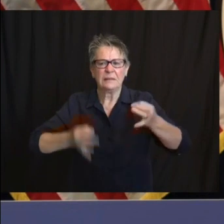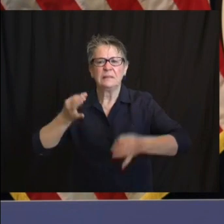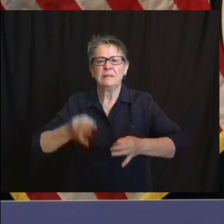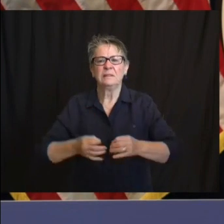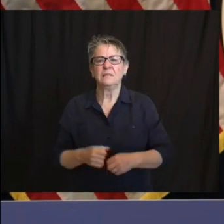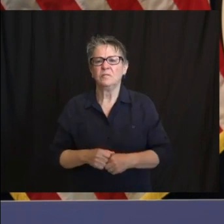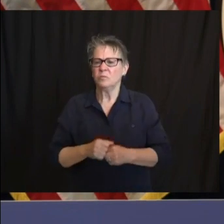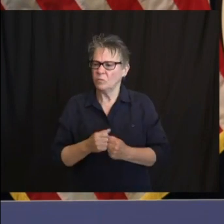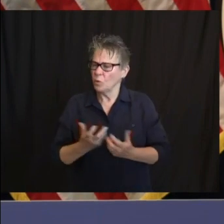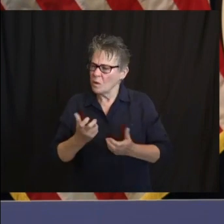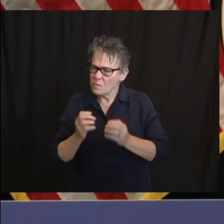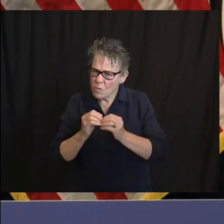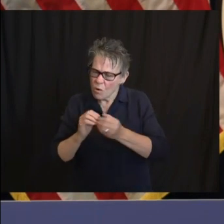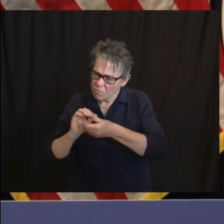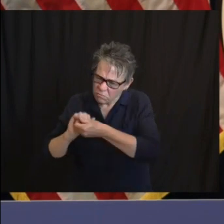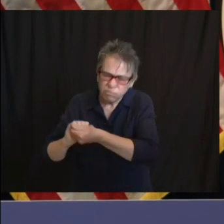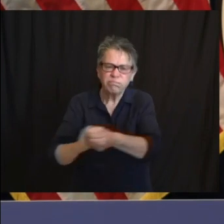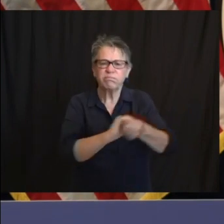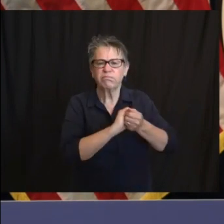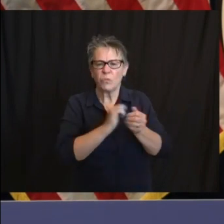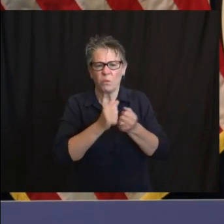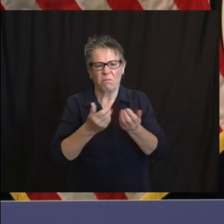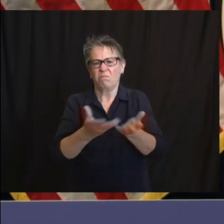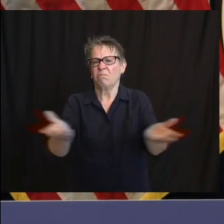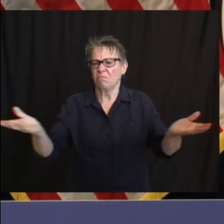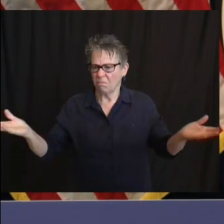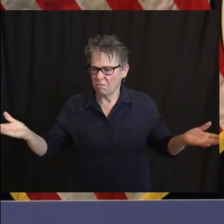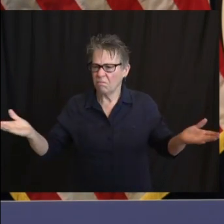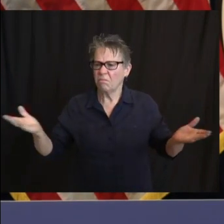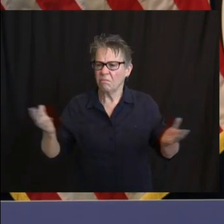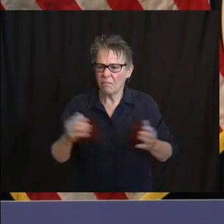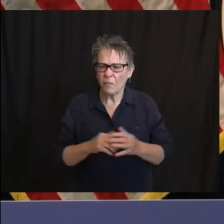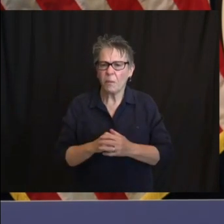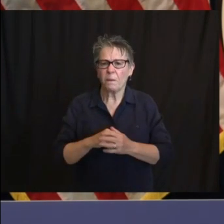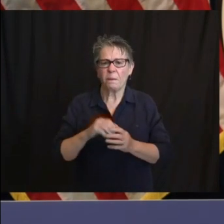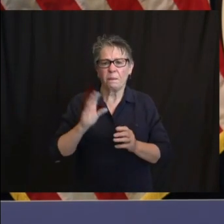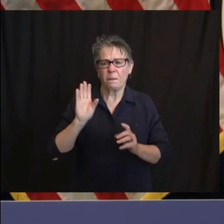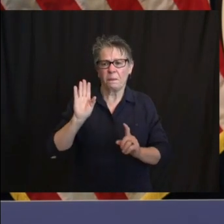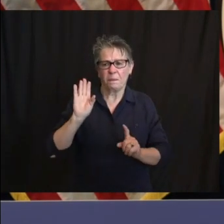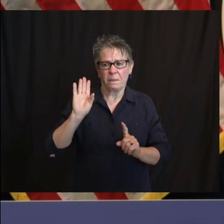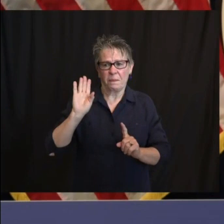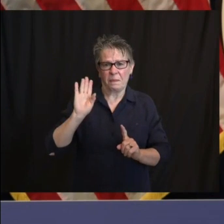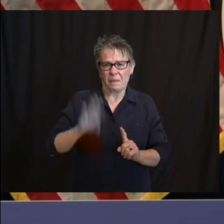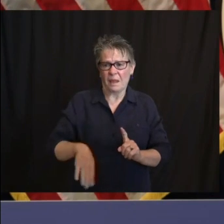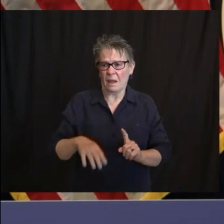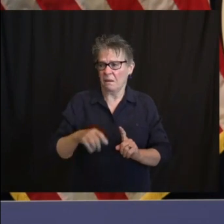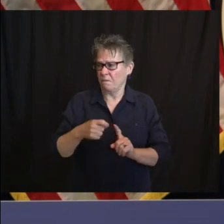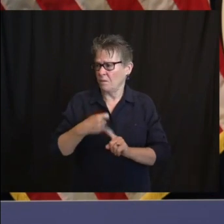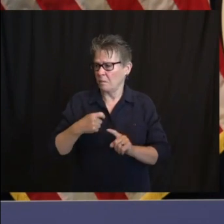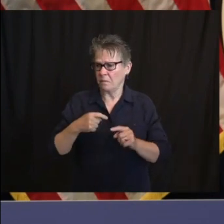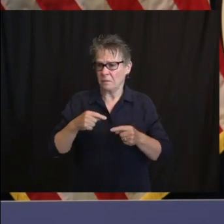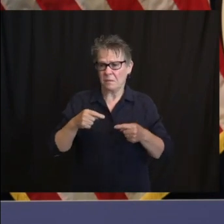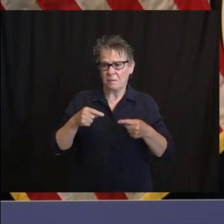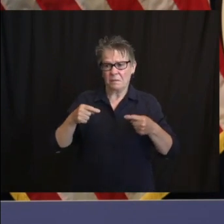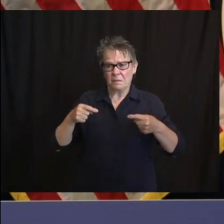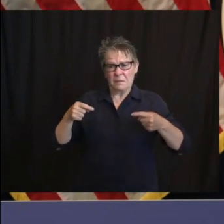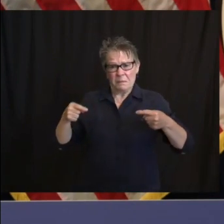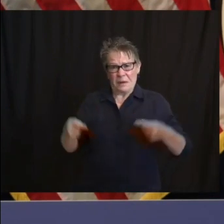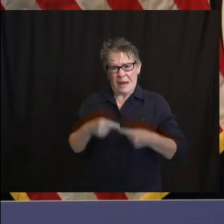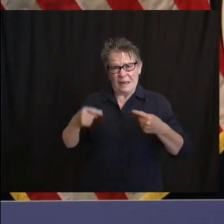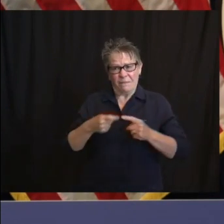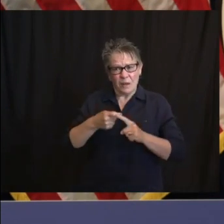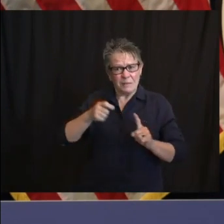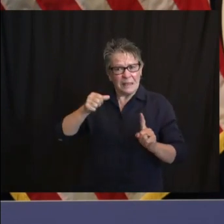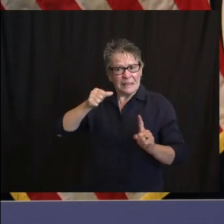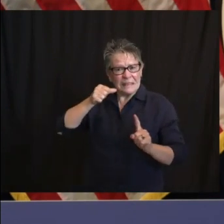pain of yesterday and the pain of today does not have to be the pain